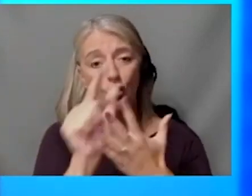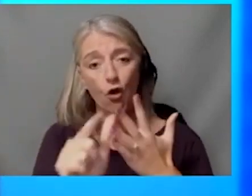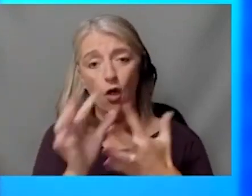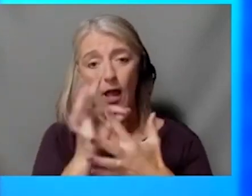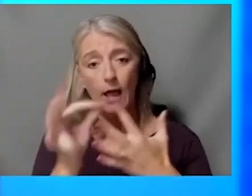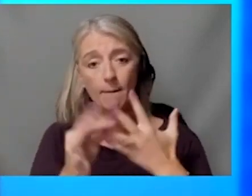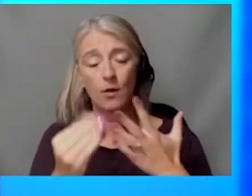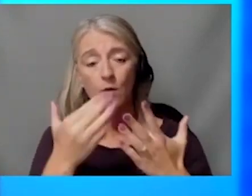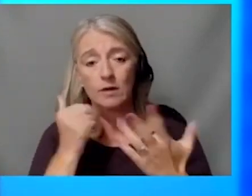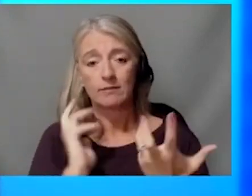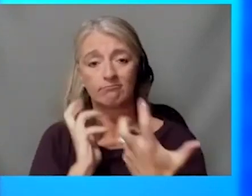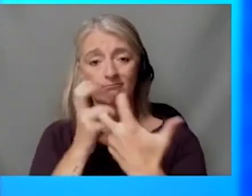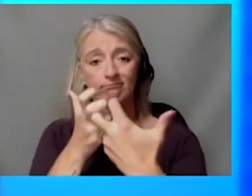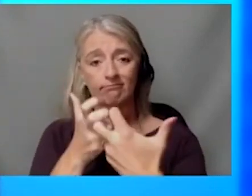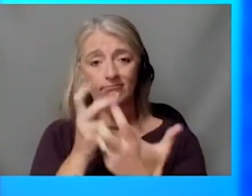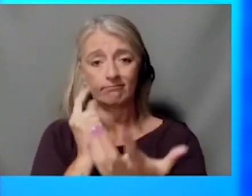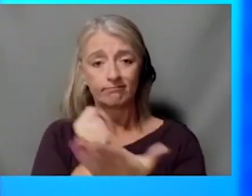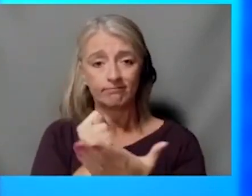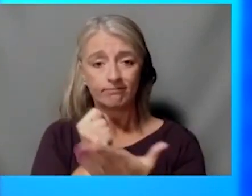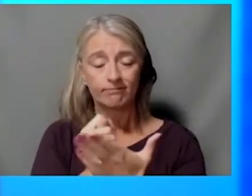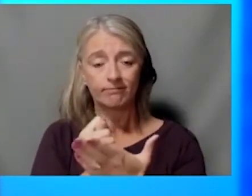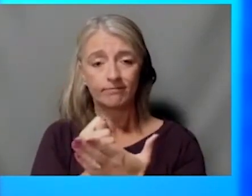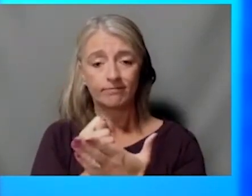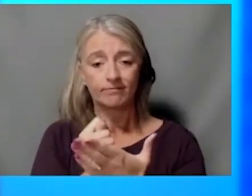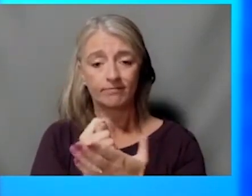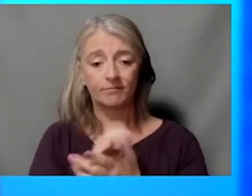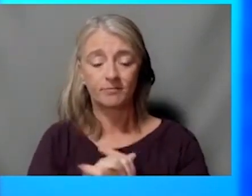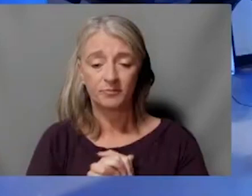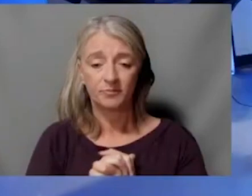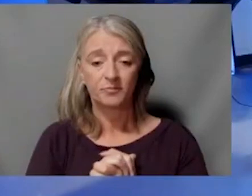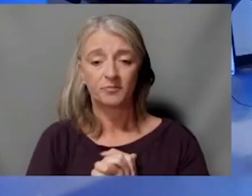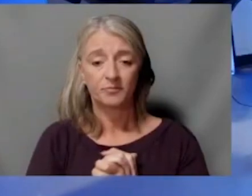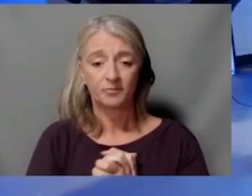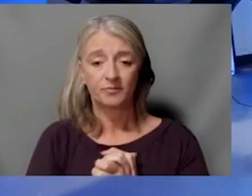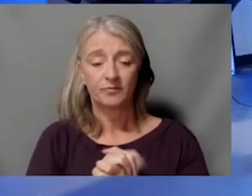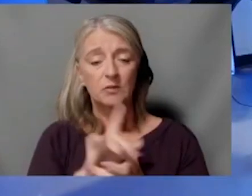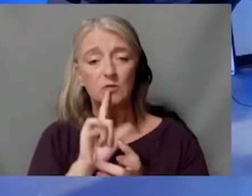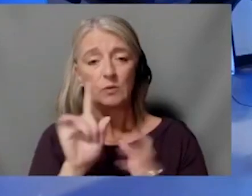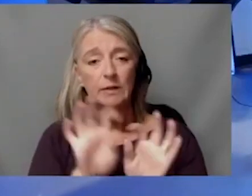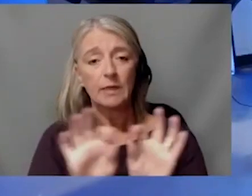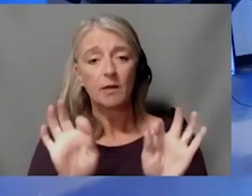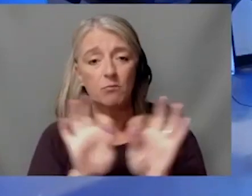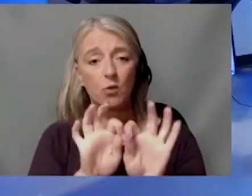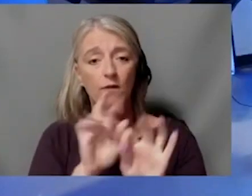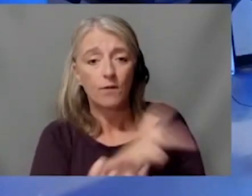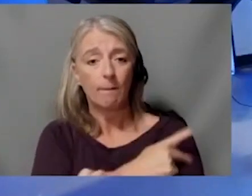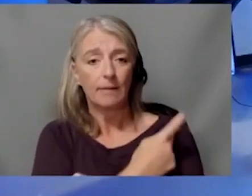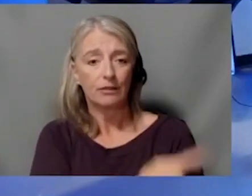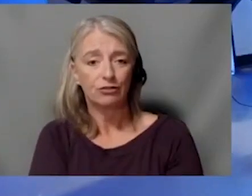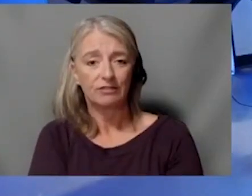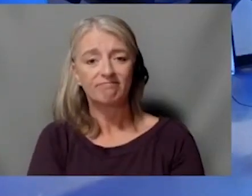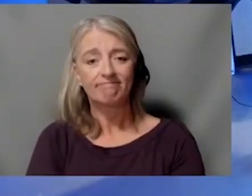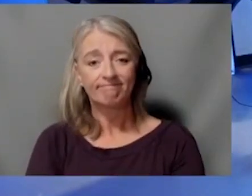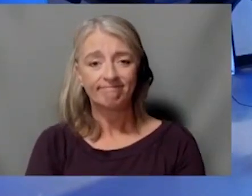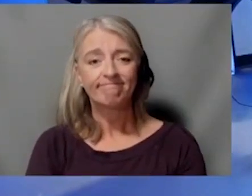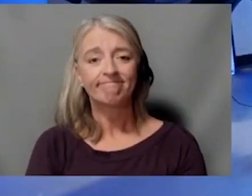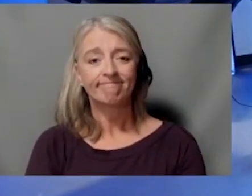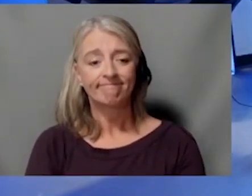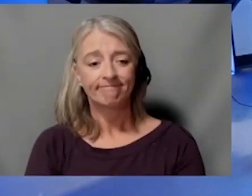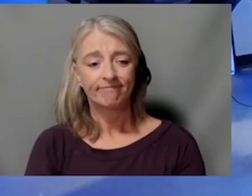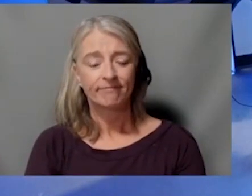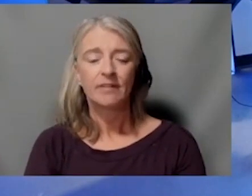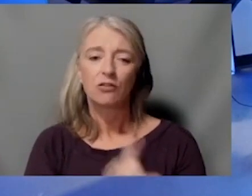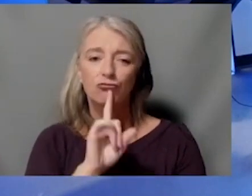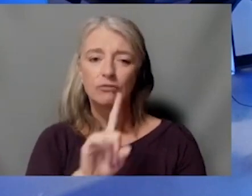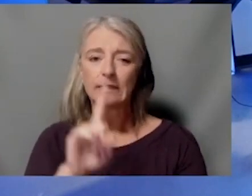maximize your cure and other outcomes, I think that's really important for a cancer patient. And what a gigantic peace of mind for a patient to say, you're in the right place,